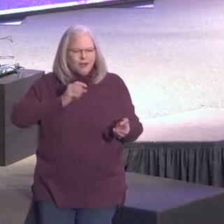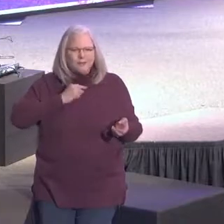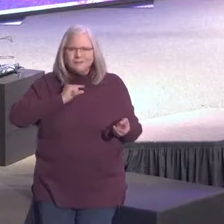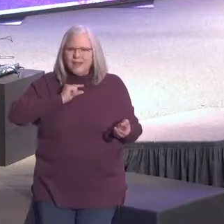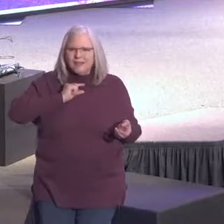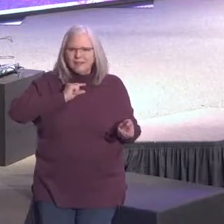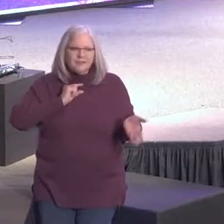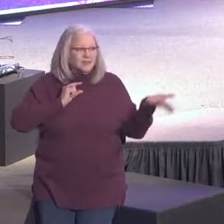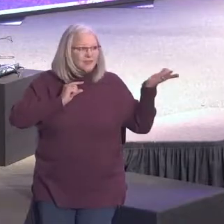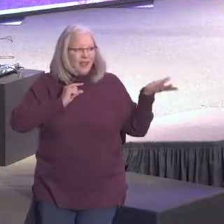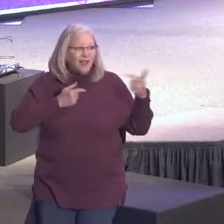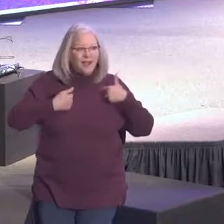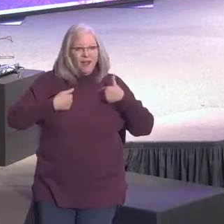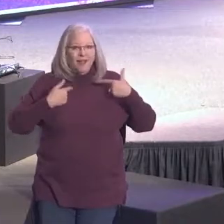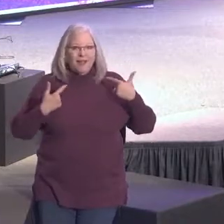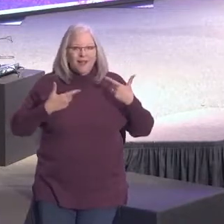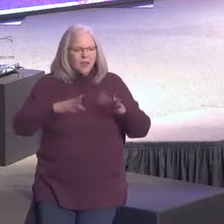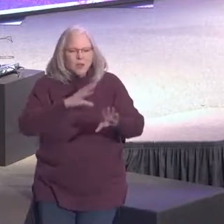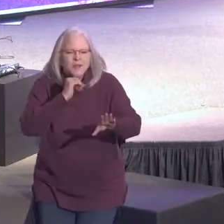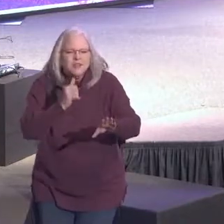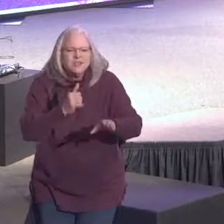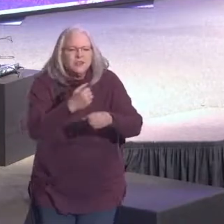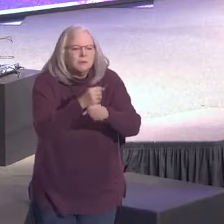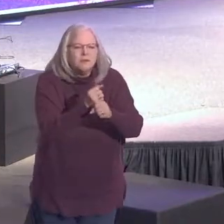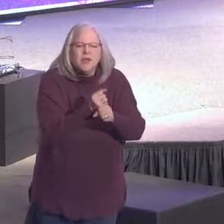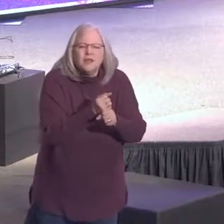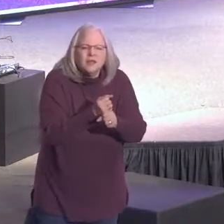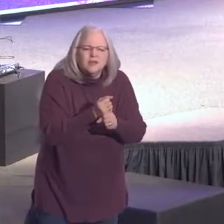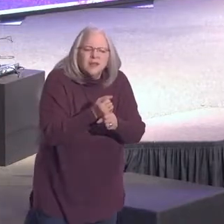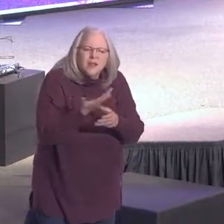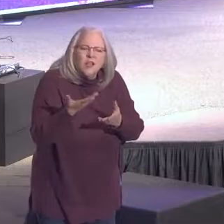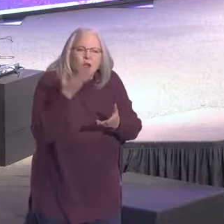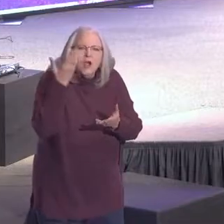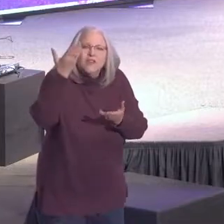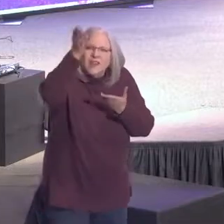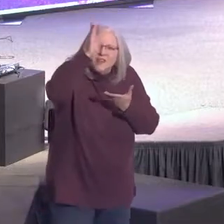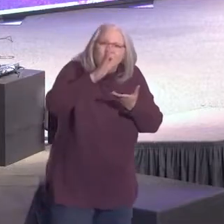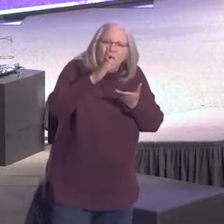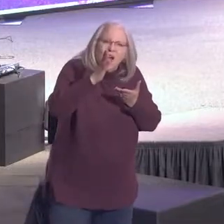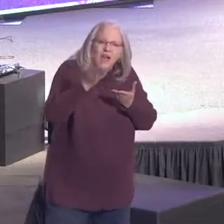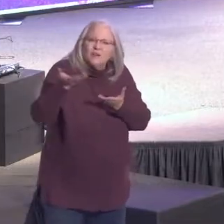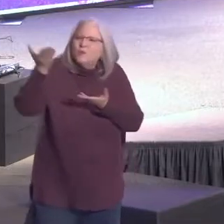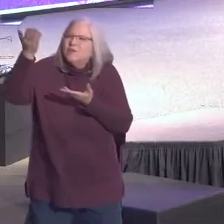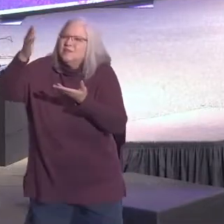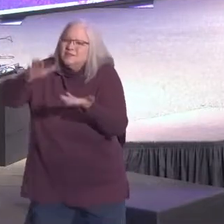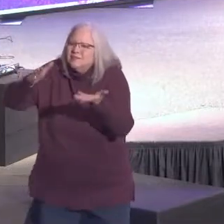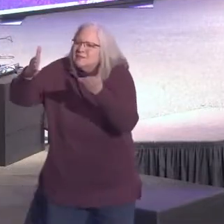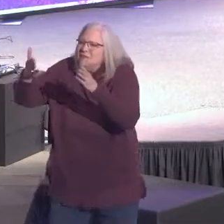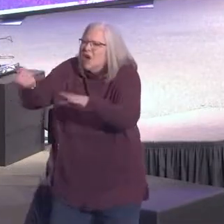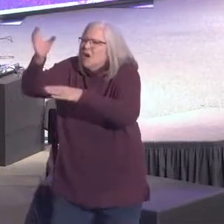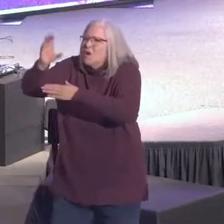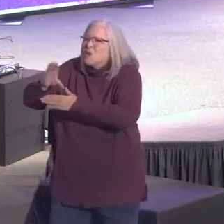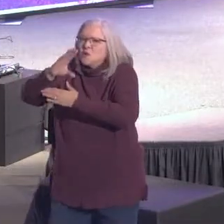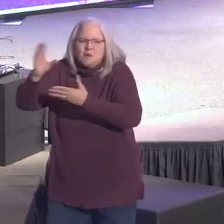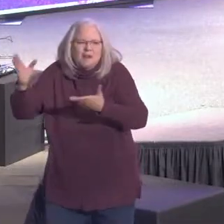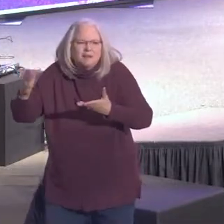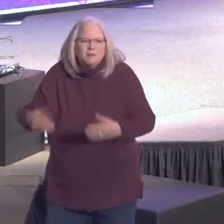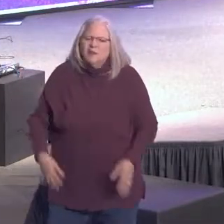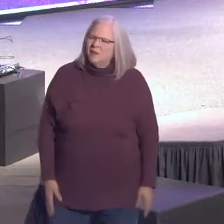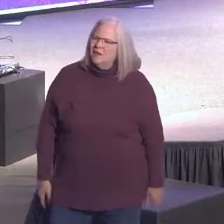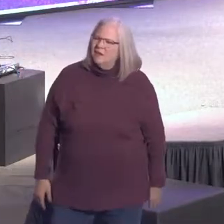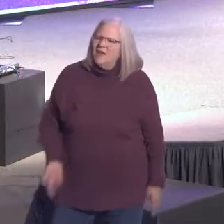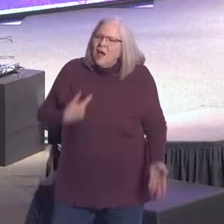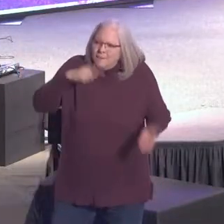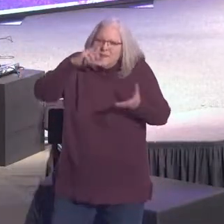cross. It didn't make sense to me that God Himself would die on a cross. I mean, I believed it, but I